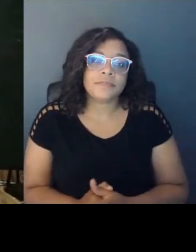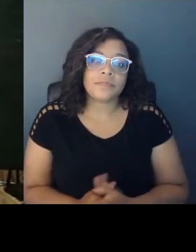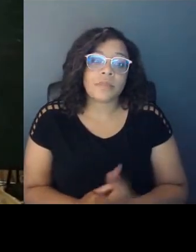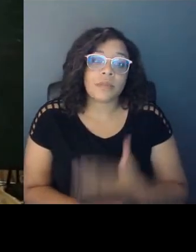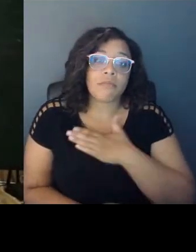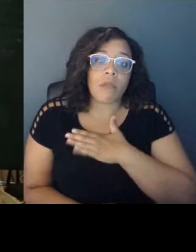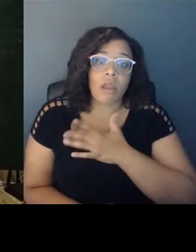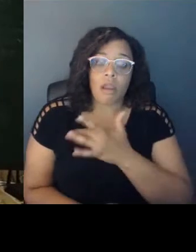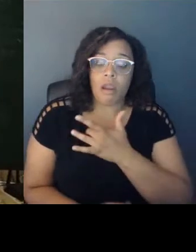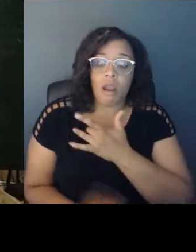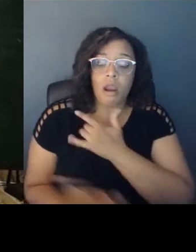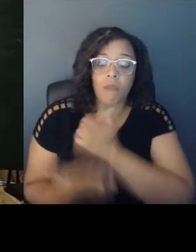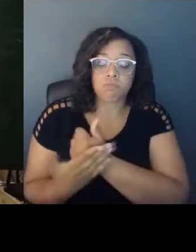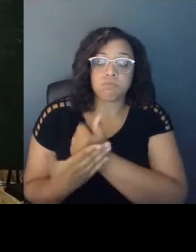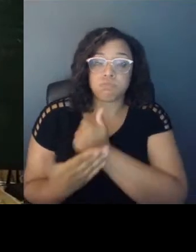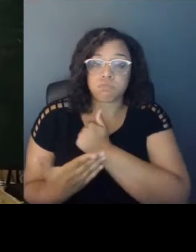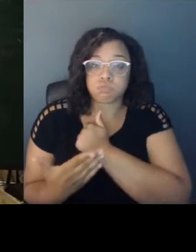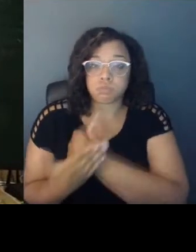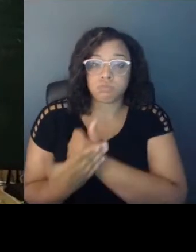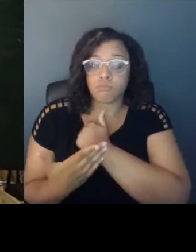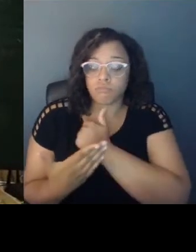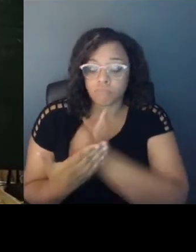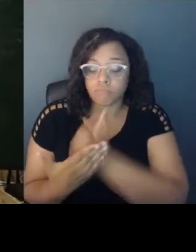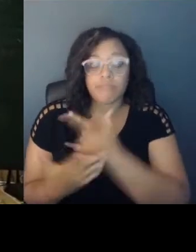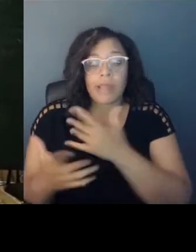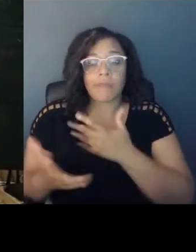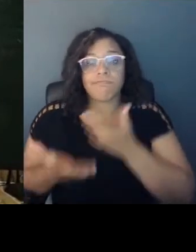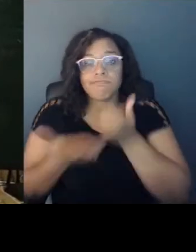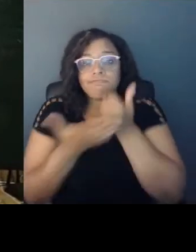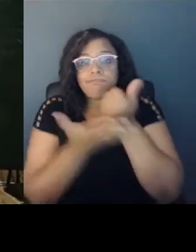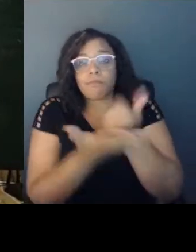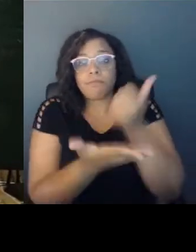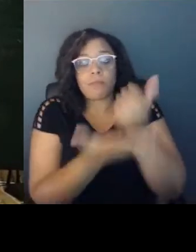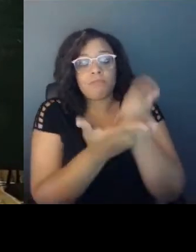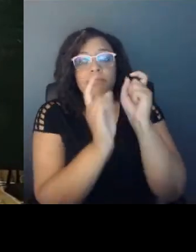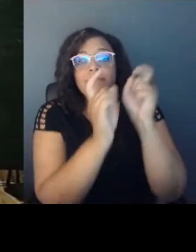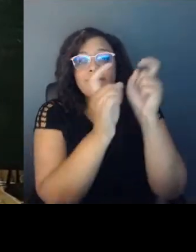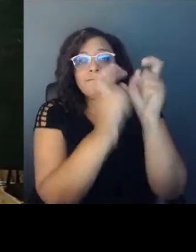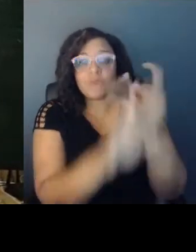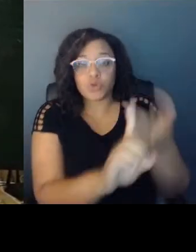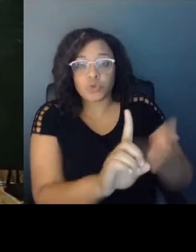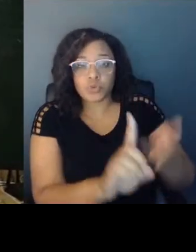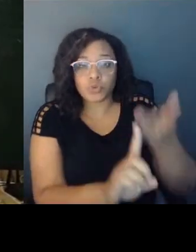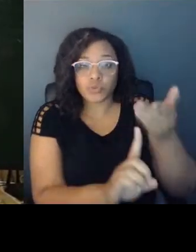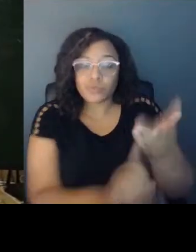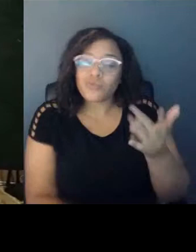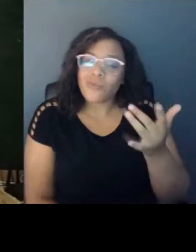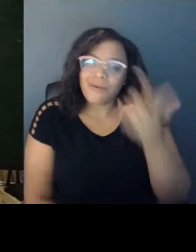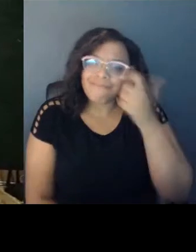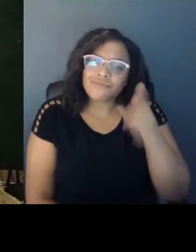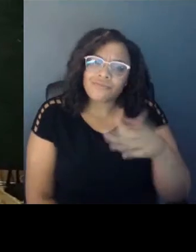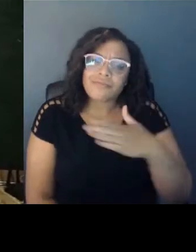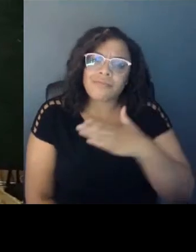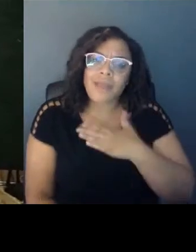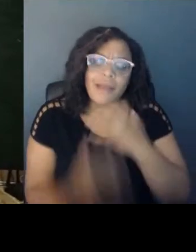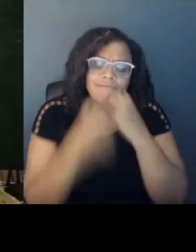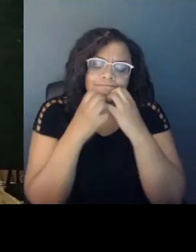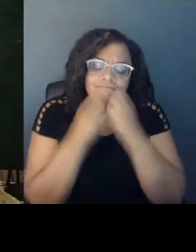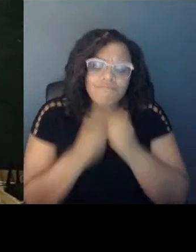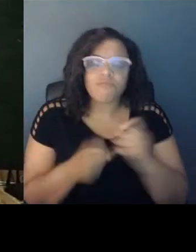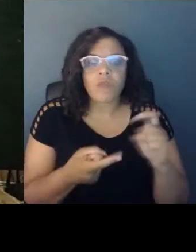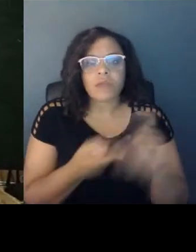Because you are my friend, my